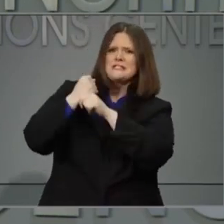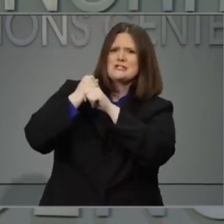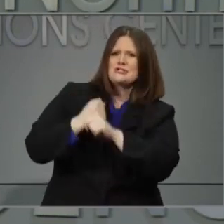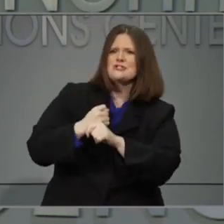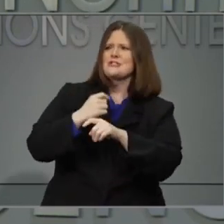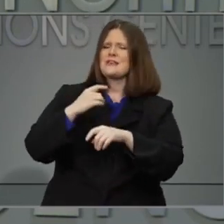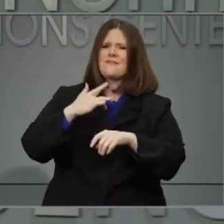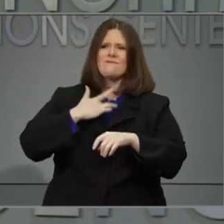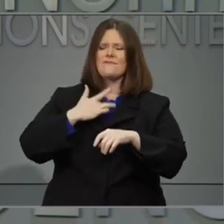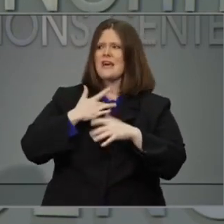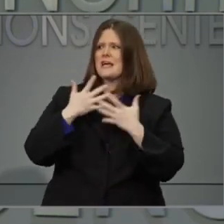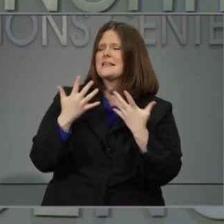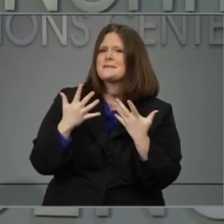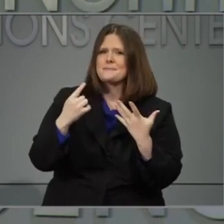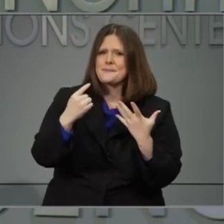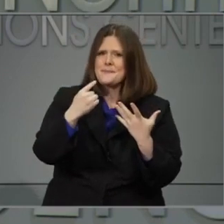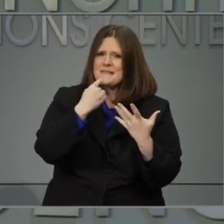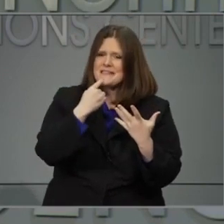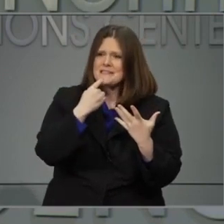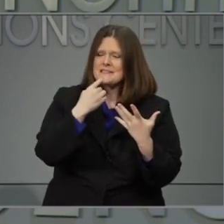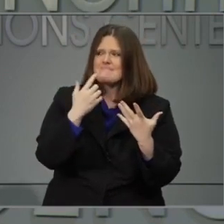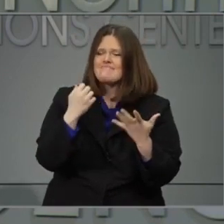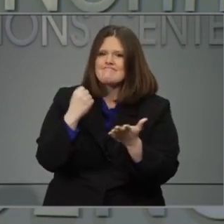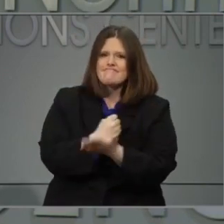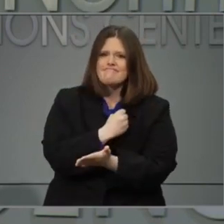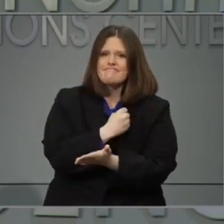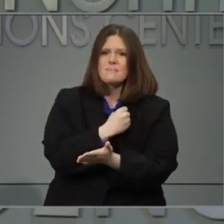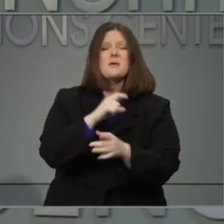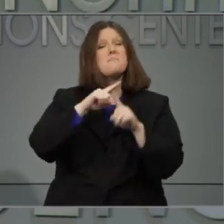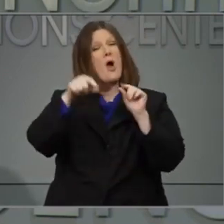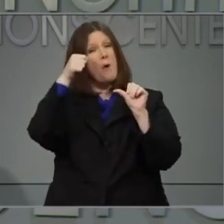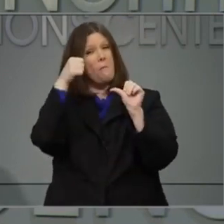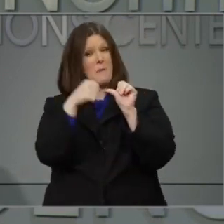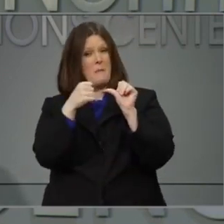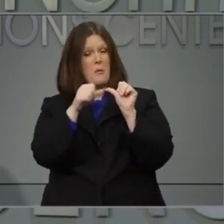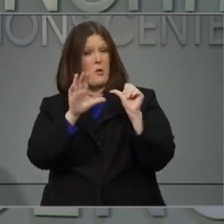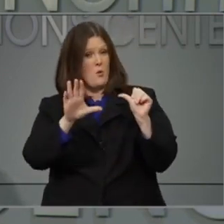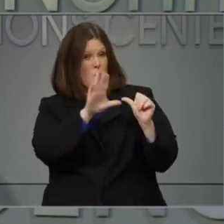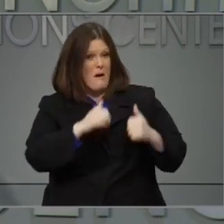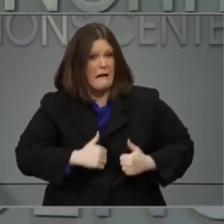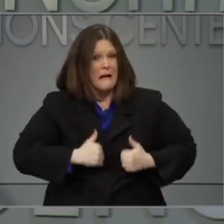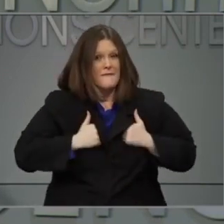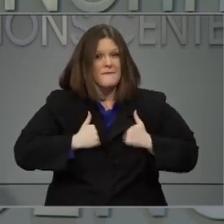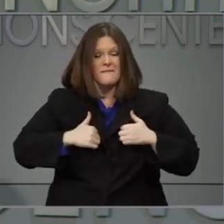consider your life and the lives of your loved ones.